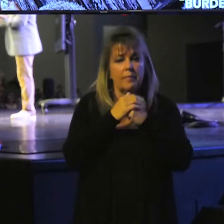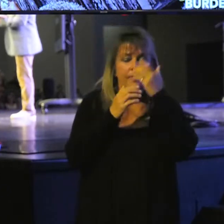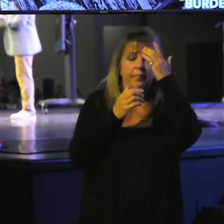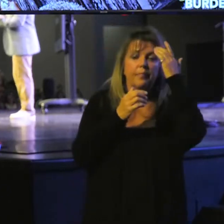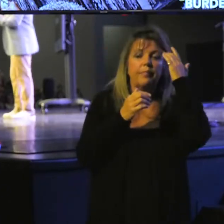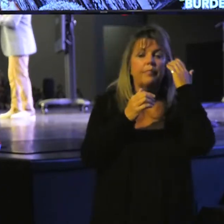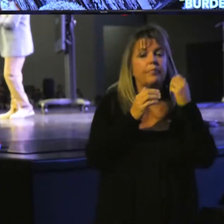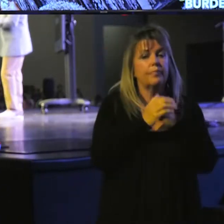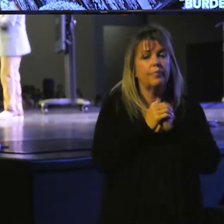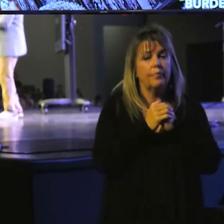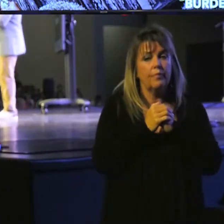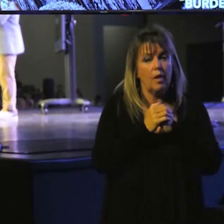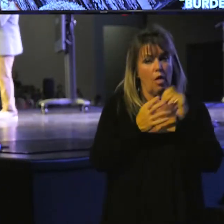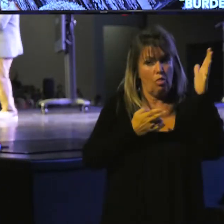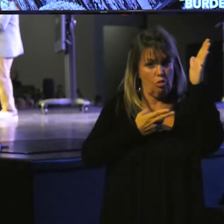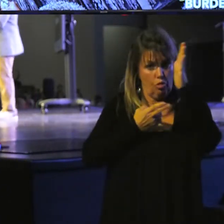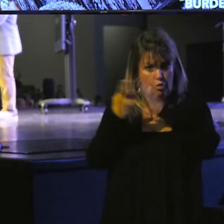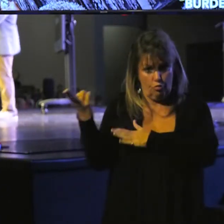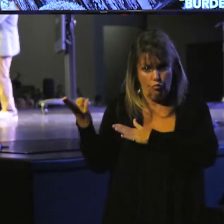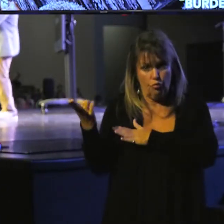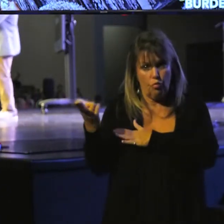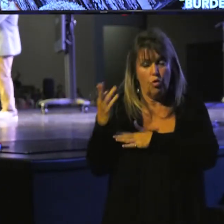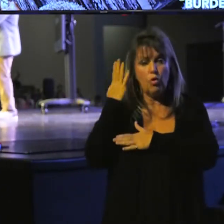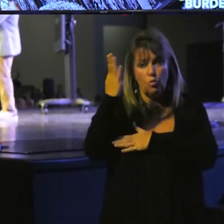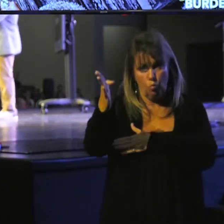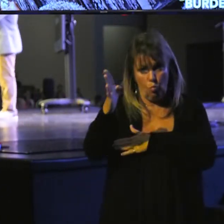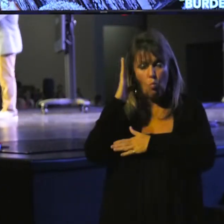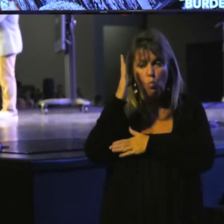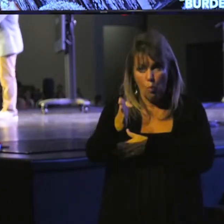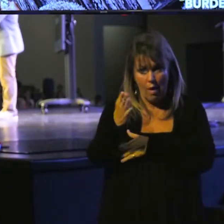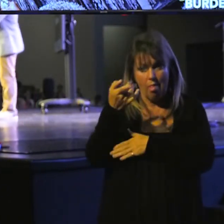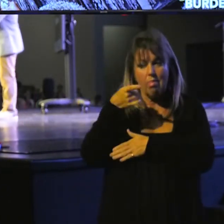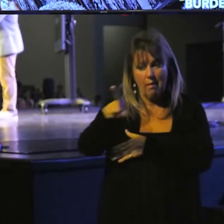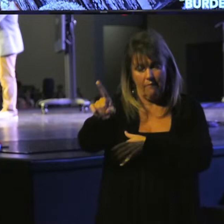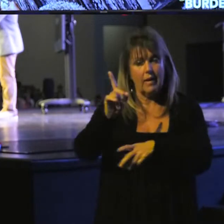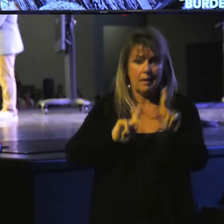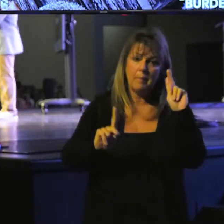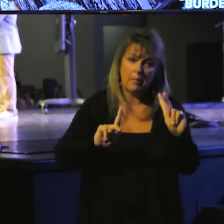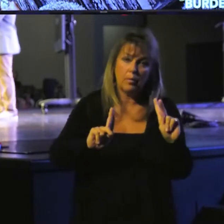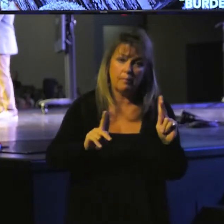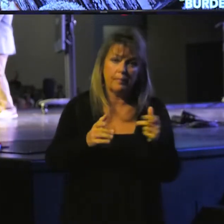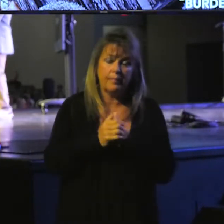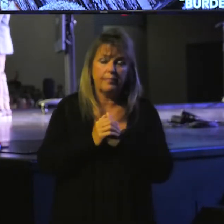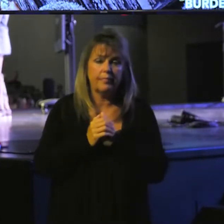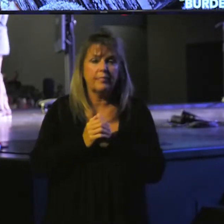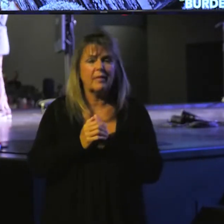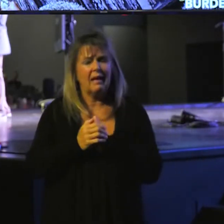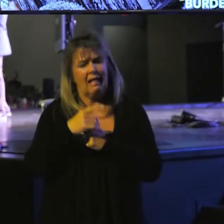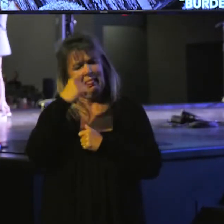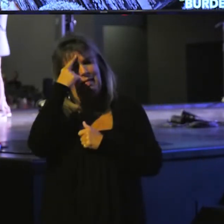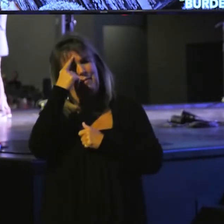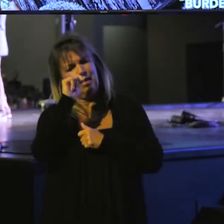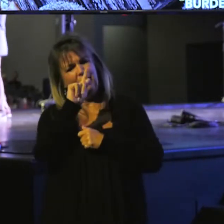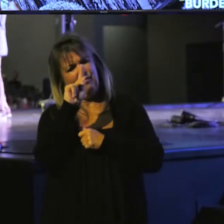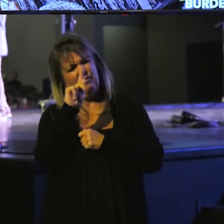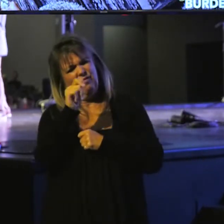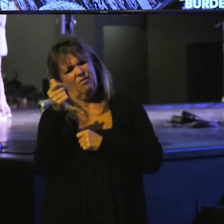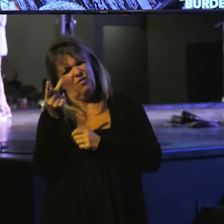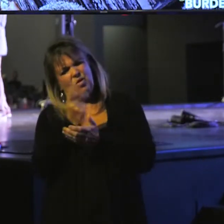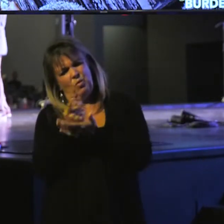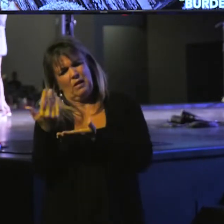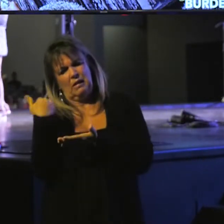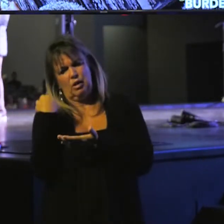and the truth will offend people. I thought about that just a few weeks ago where